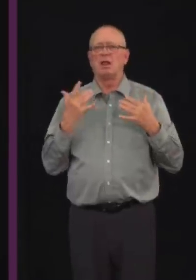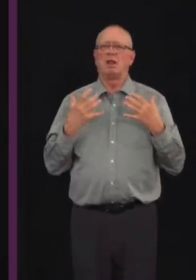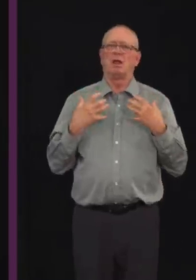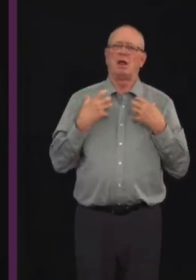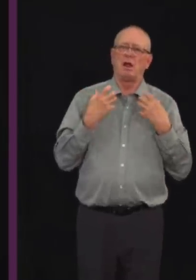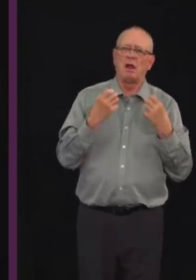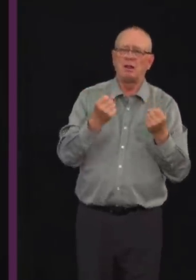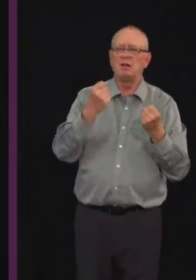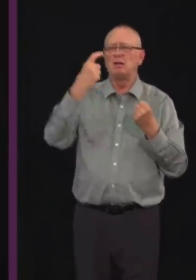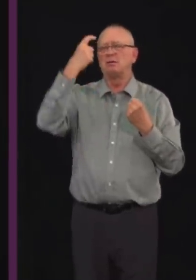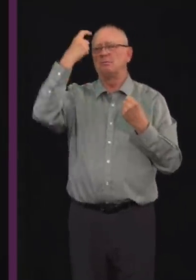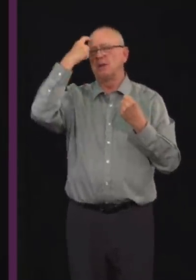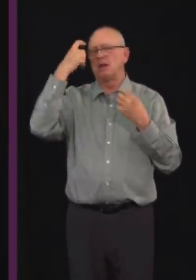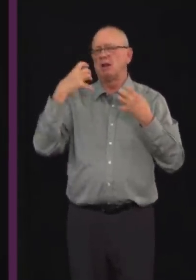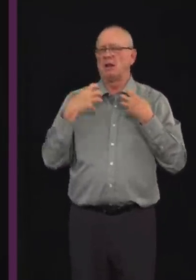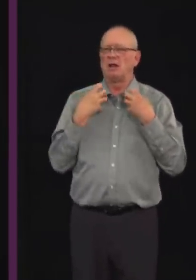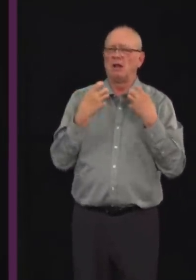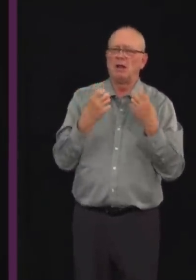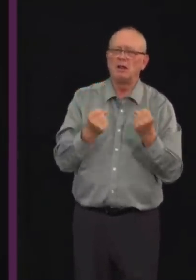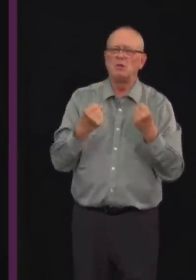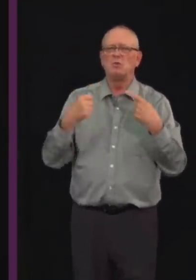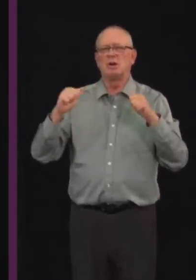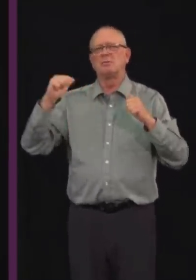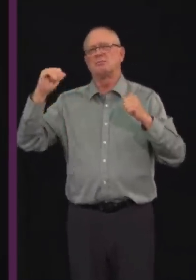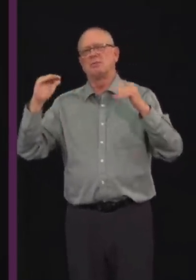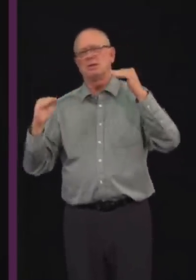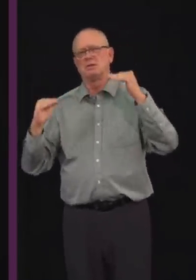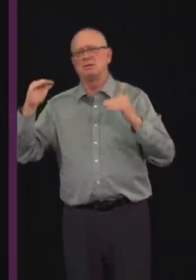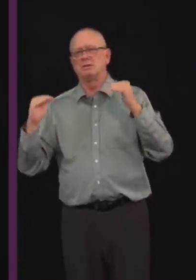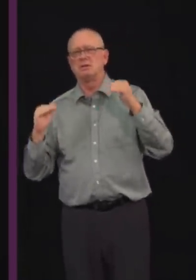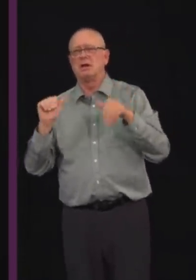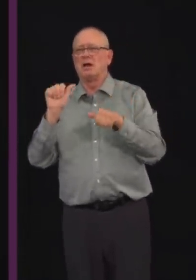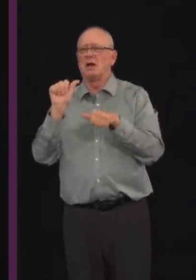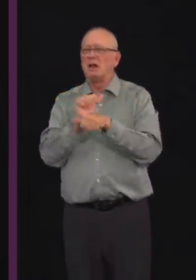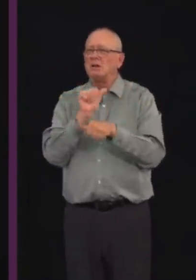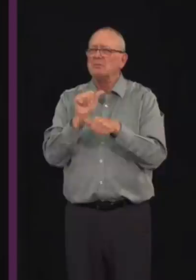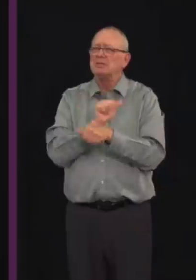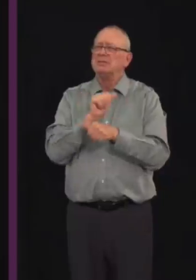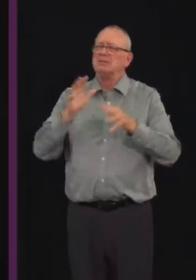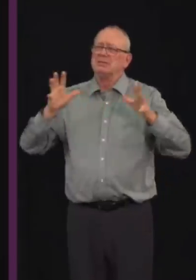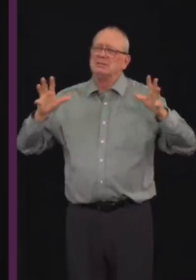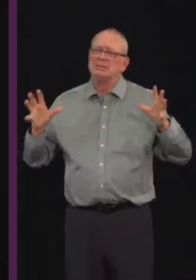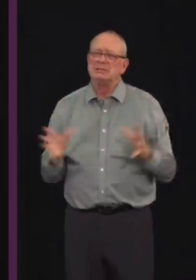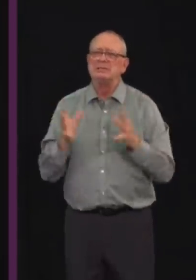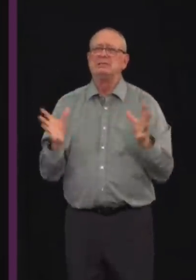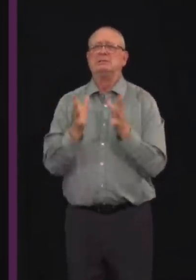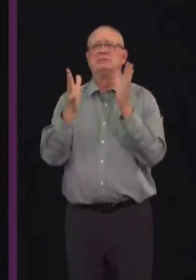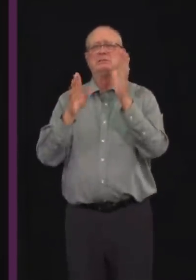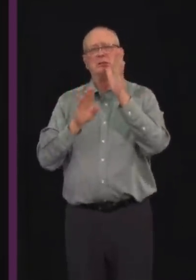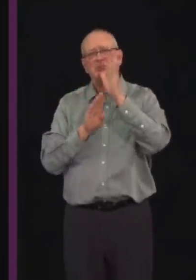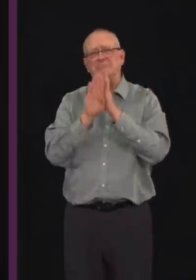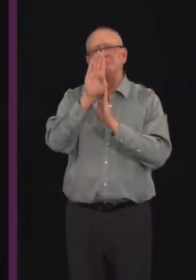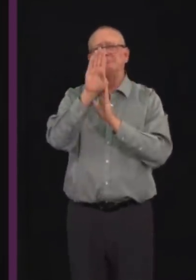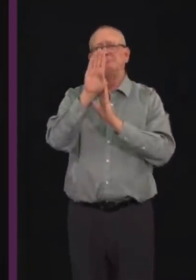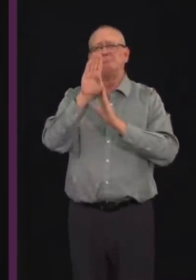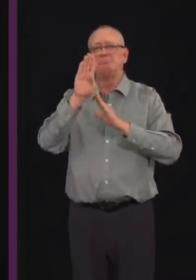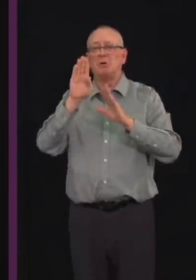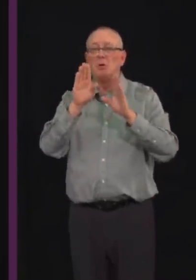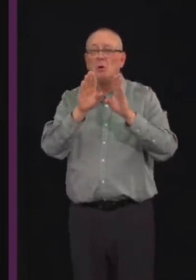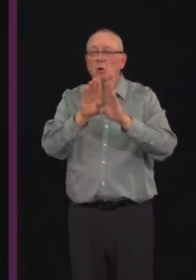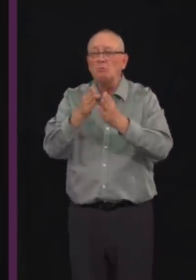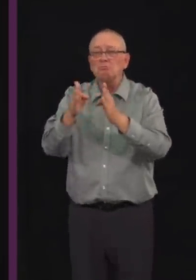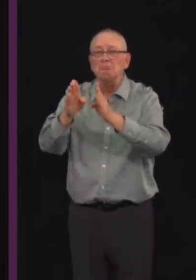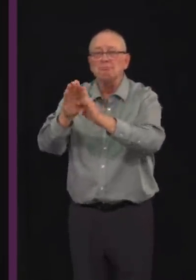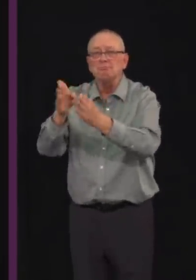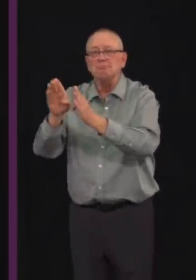Restore the jobs that have been lost. And revive the businesses that are barely hanging on. So please support those businesses and other